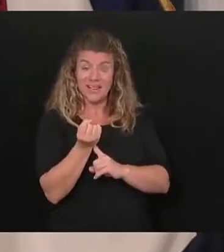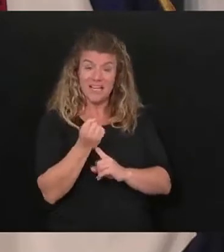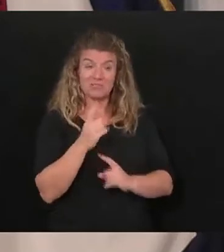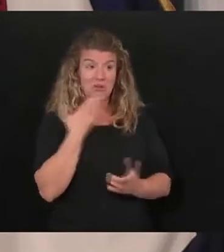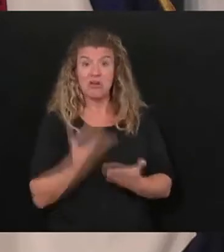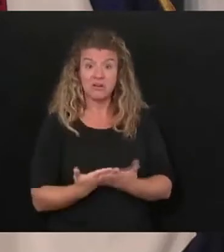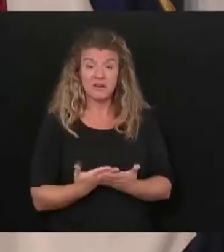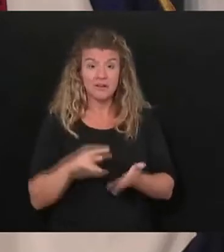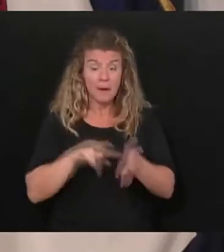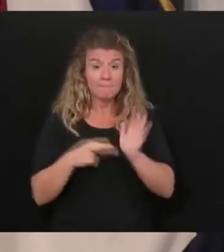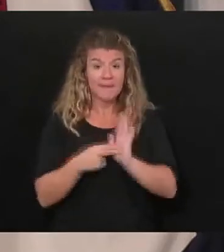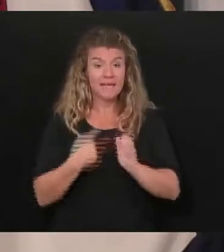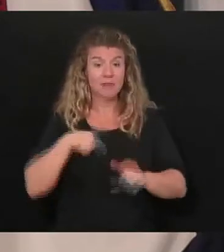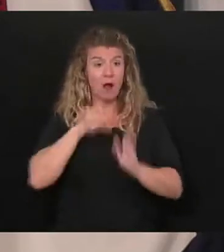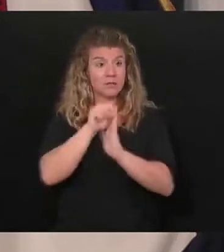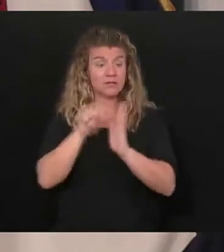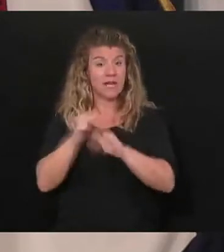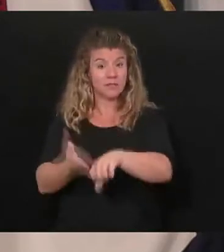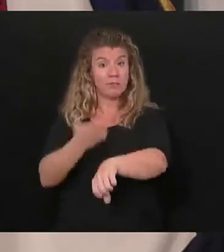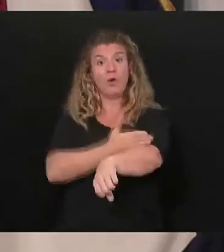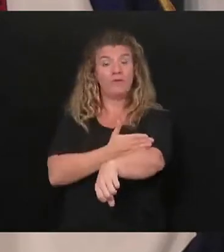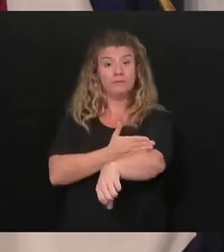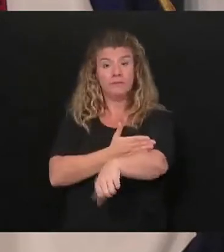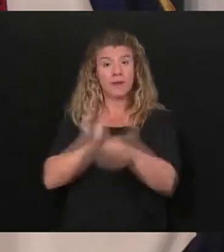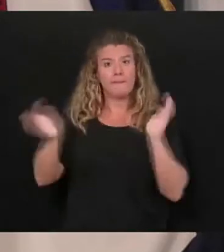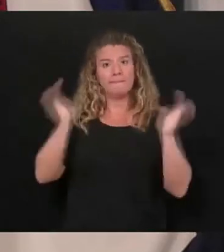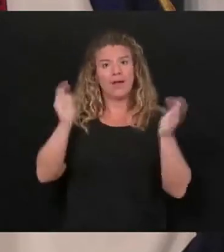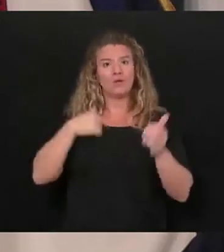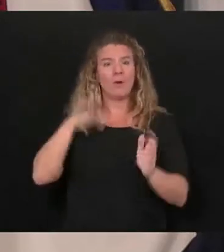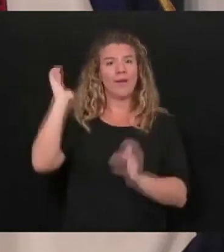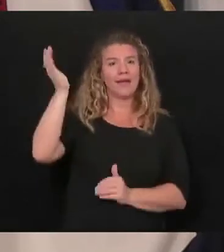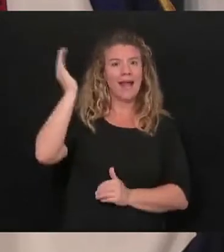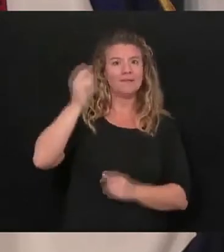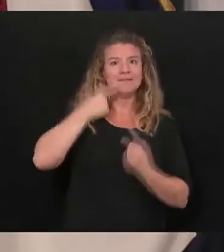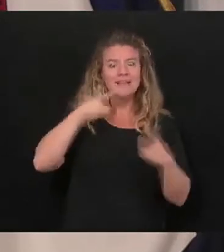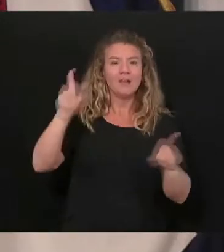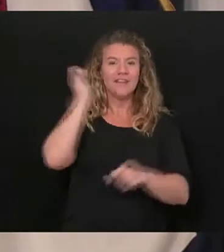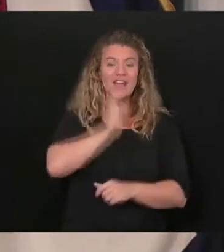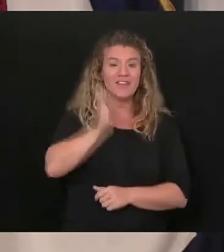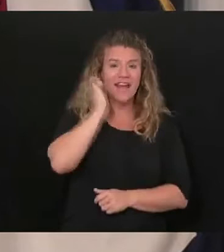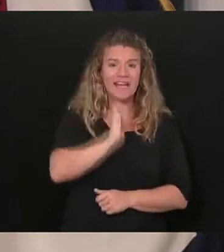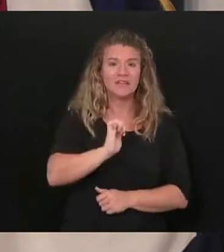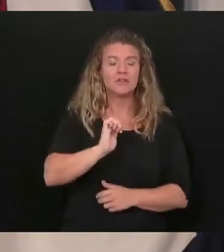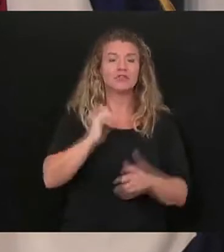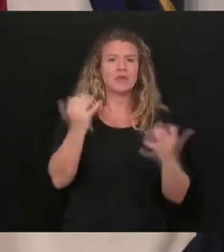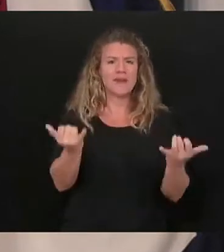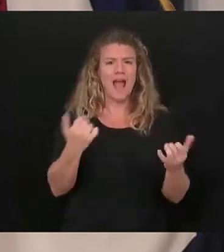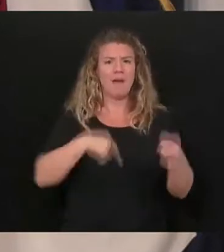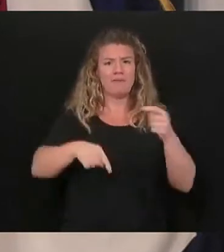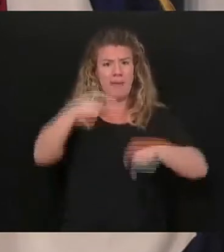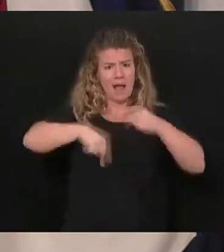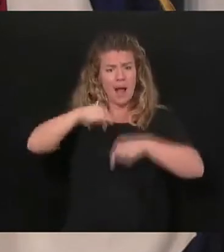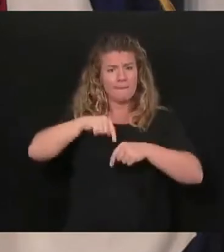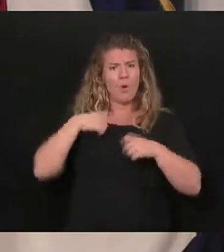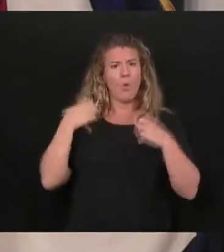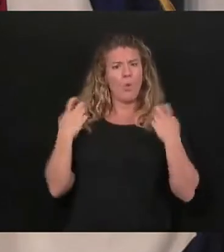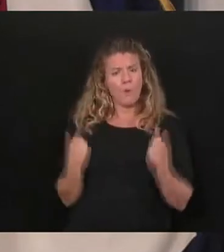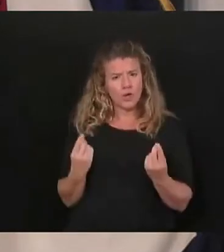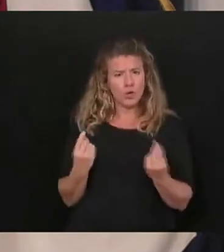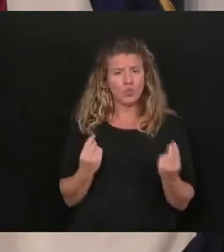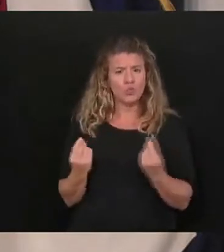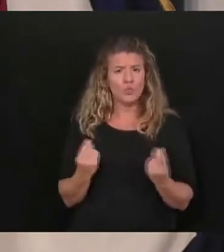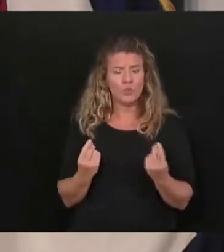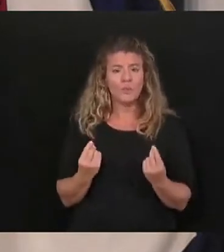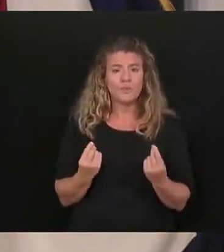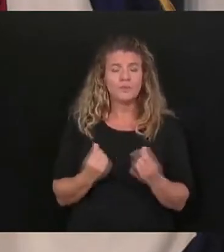we're better than what I've been telling you that we are. So what do we do? We go back and we